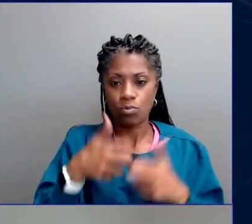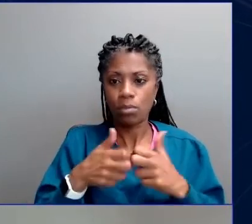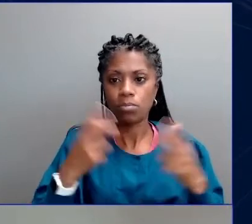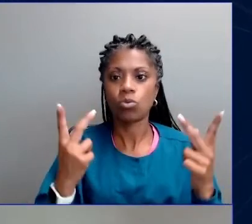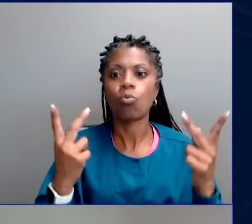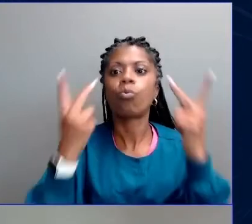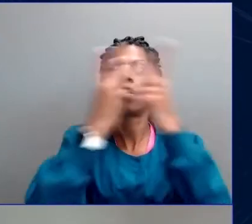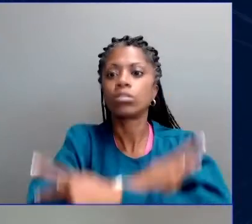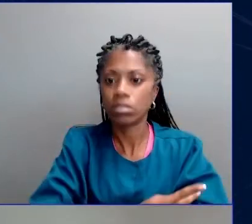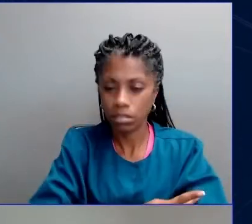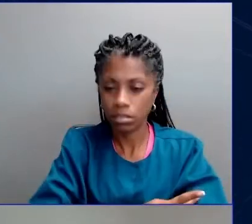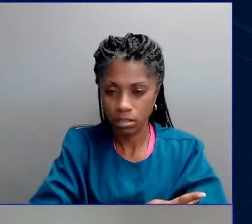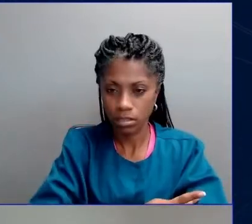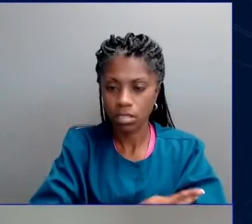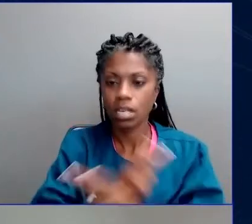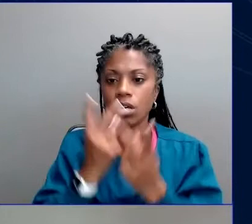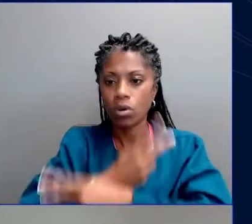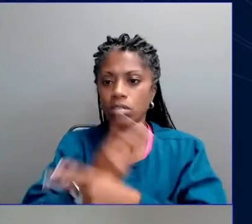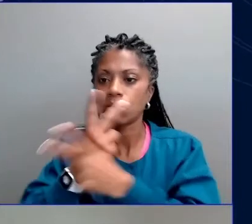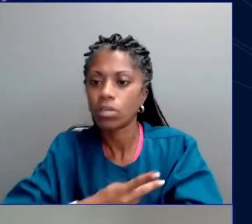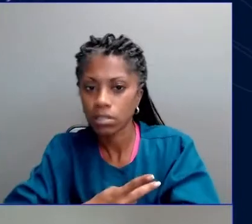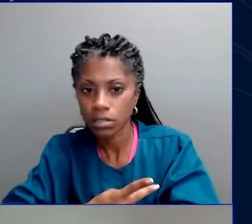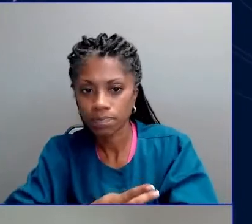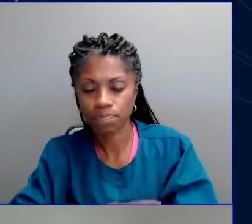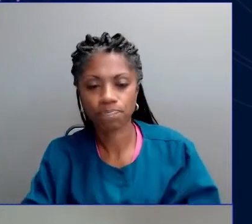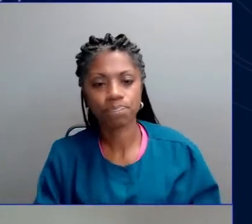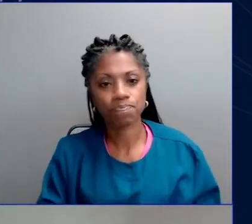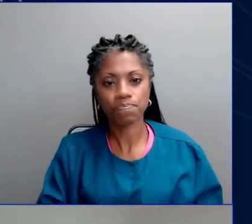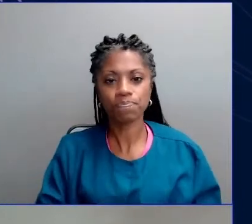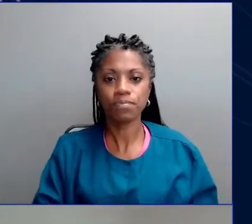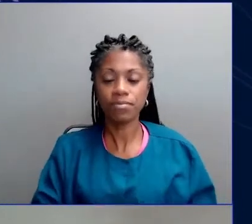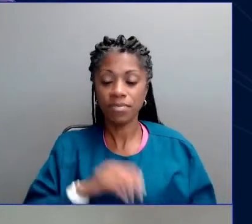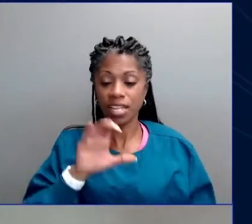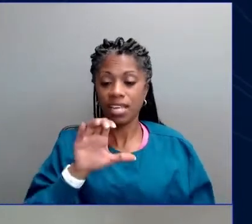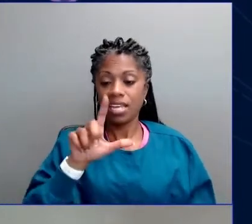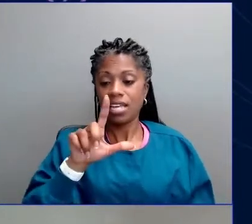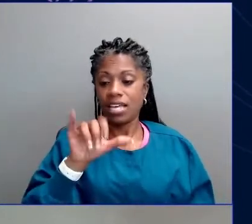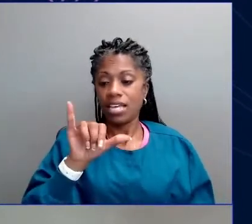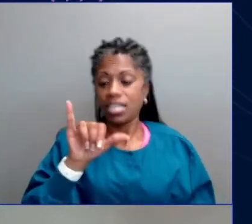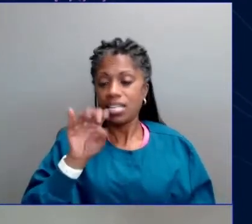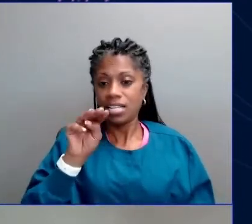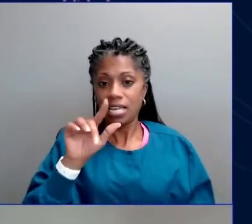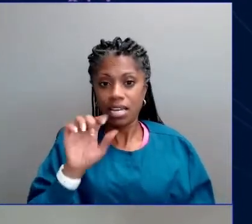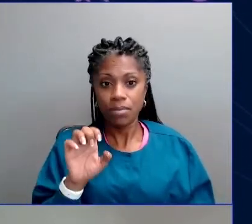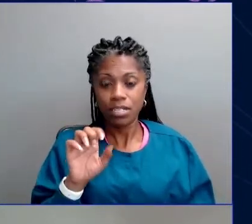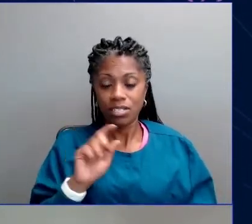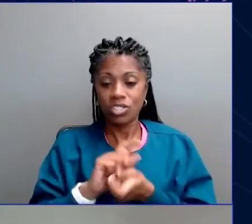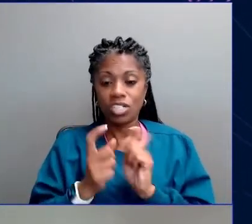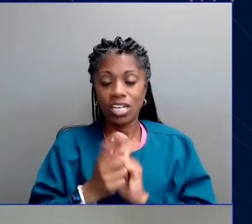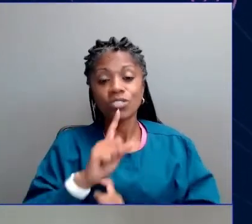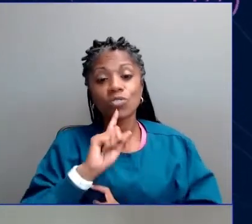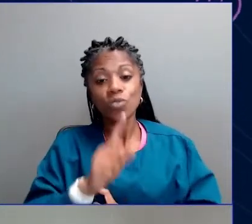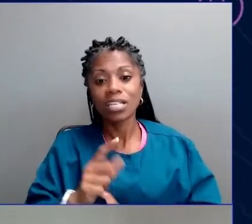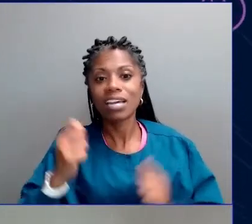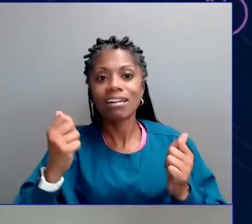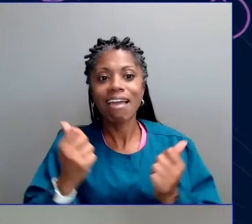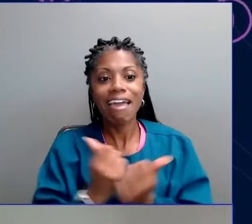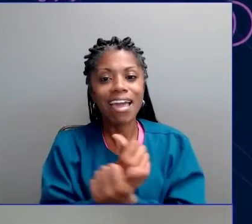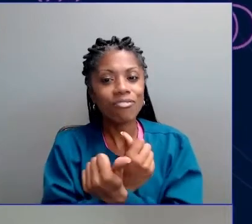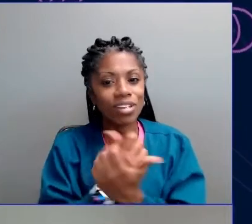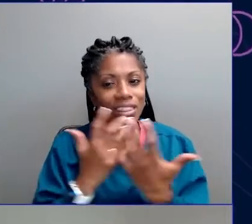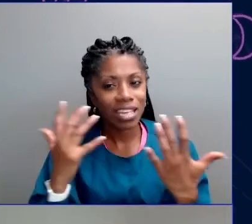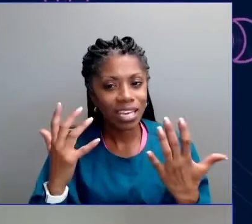The bottom line is climate change is an everything issue. If you care about infrastructure or defense,